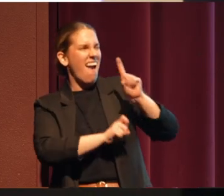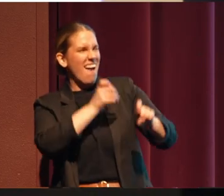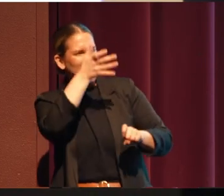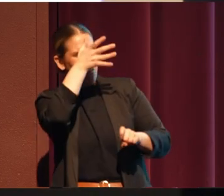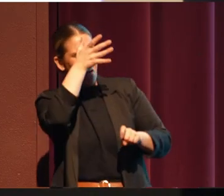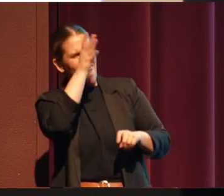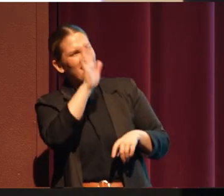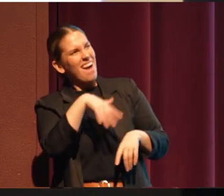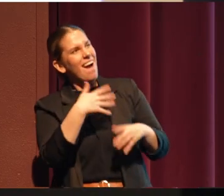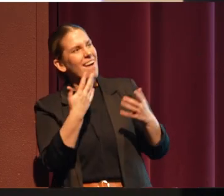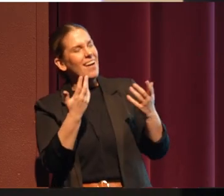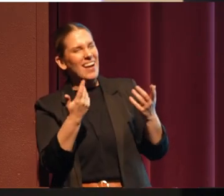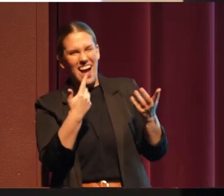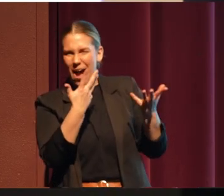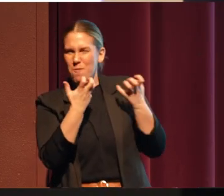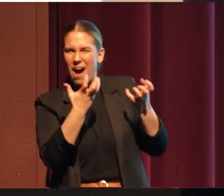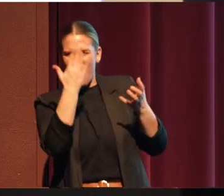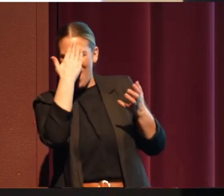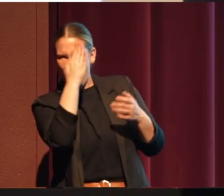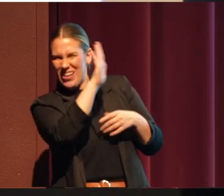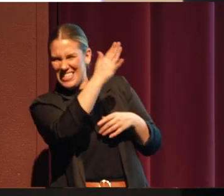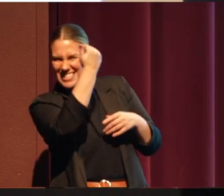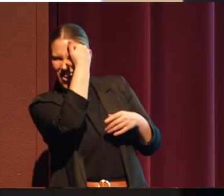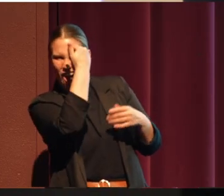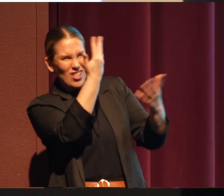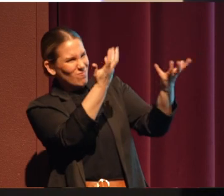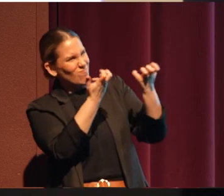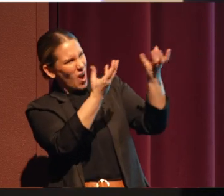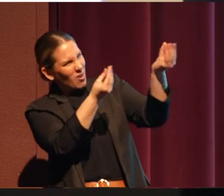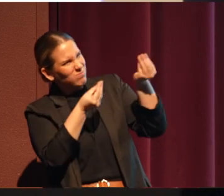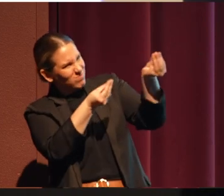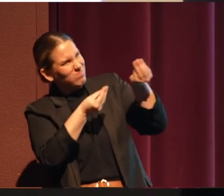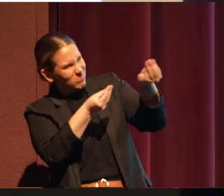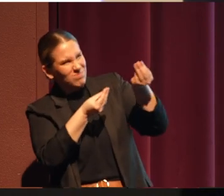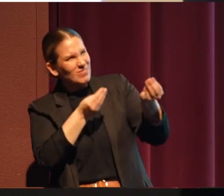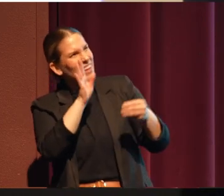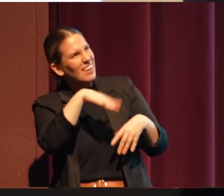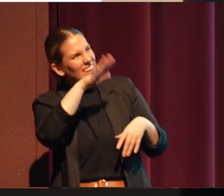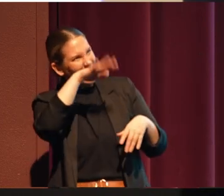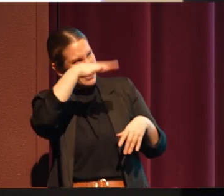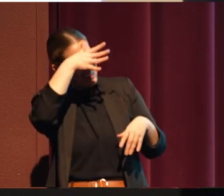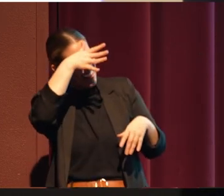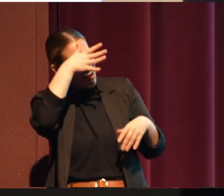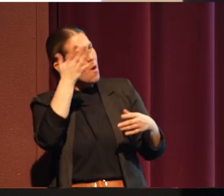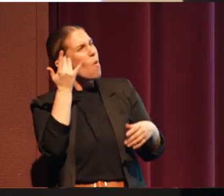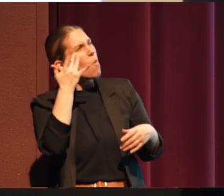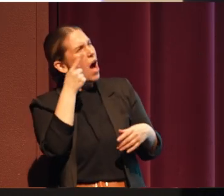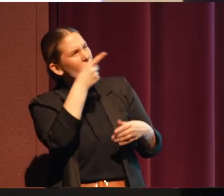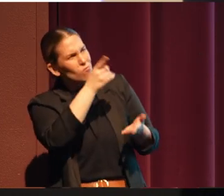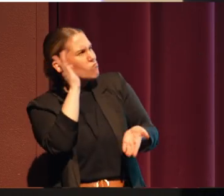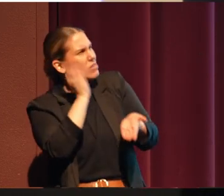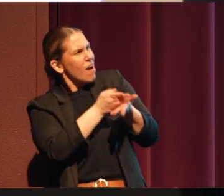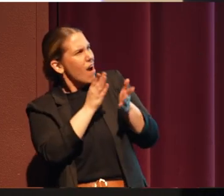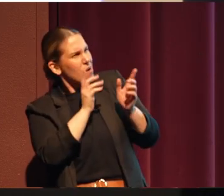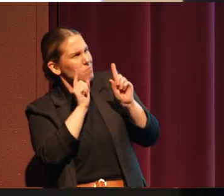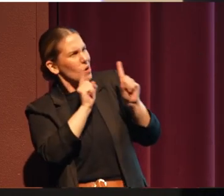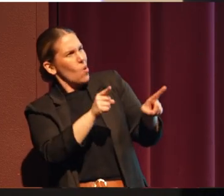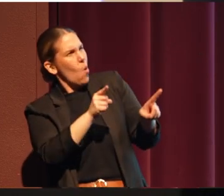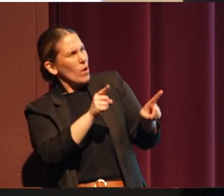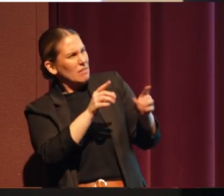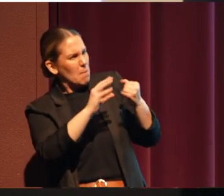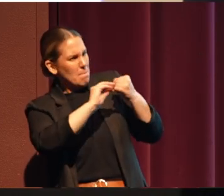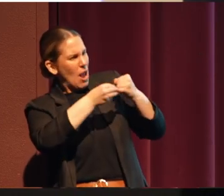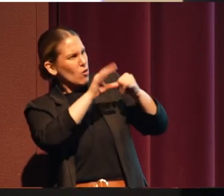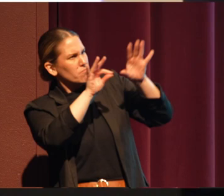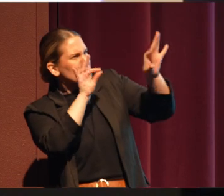all this knowledge that he holds into me. And I asked him, I said, well, why did you guys quit going huckleberry picking? Did you